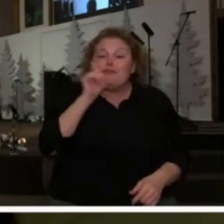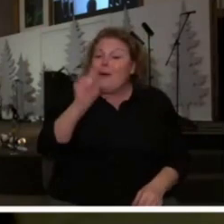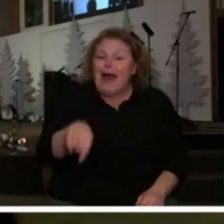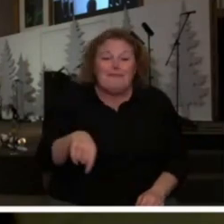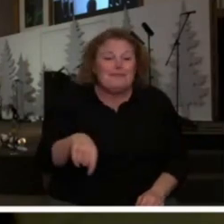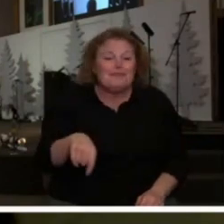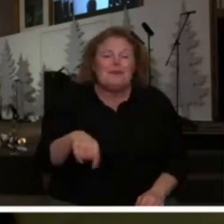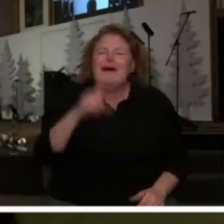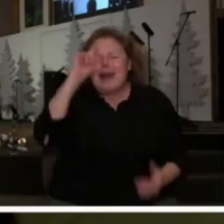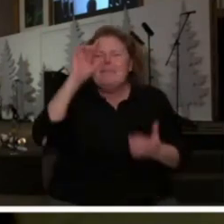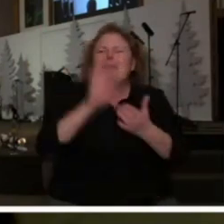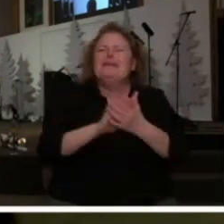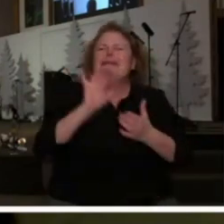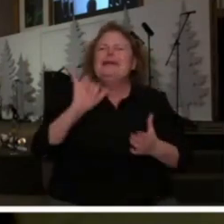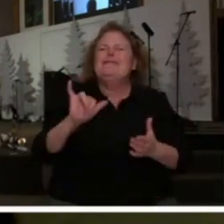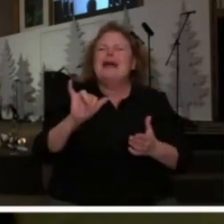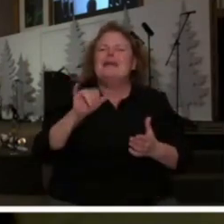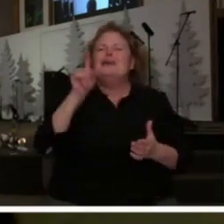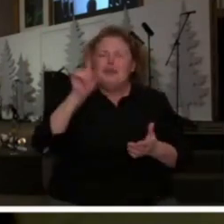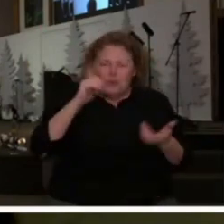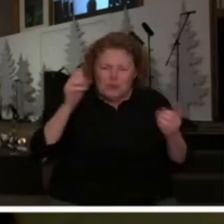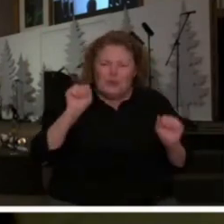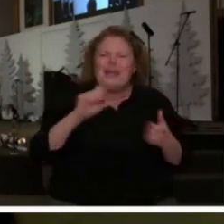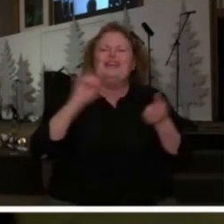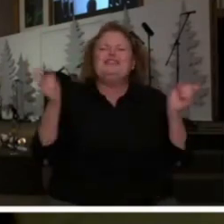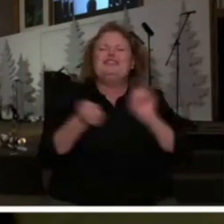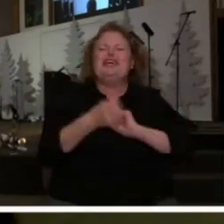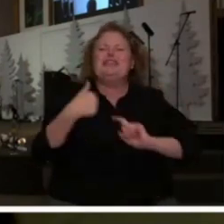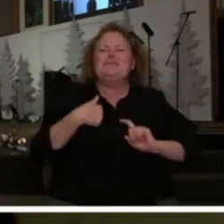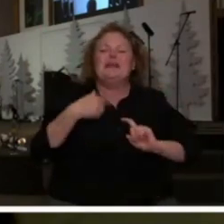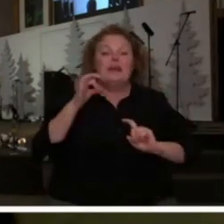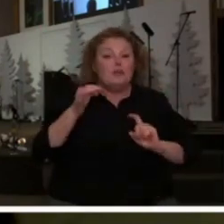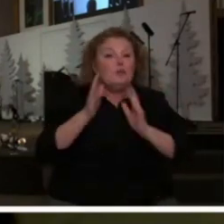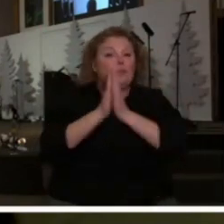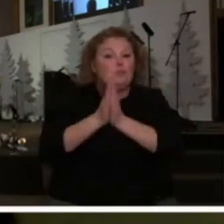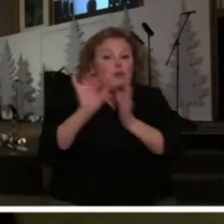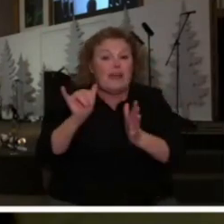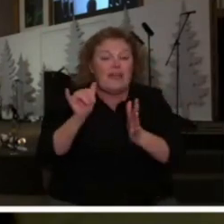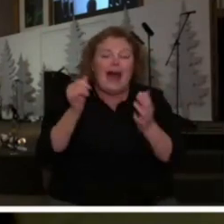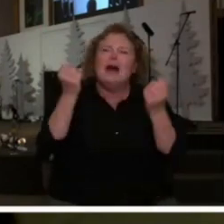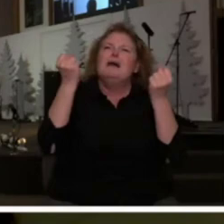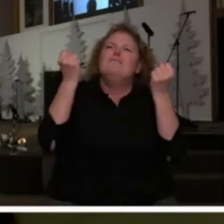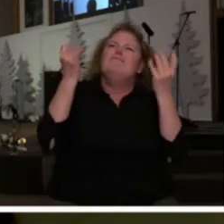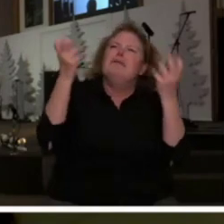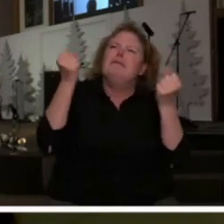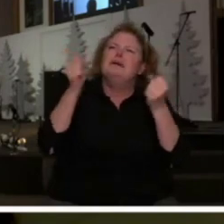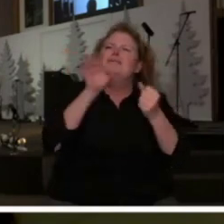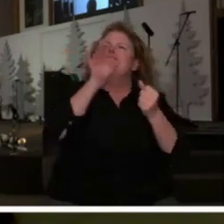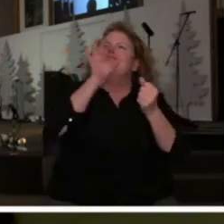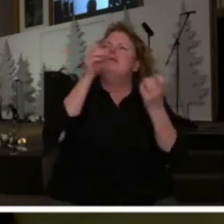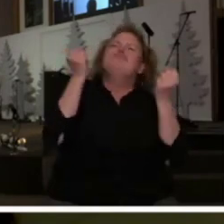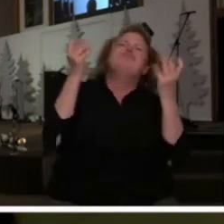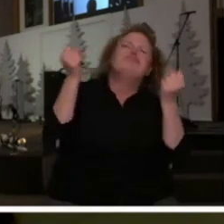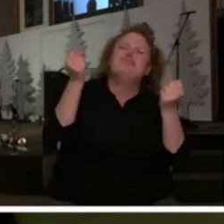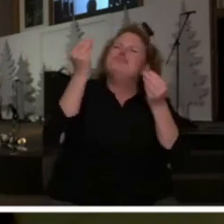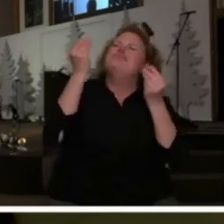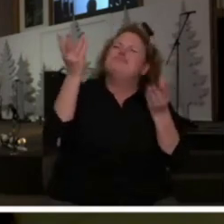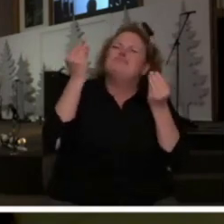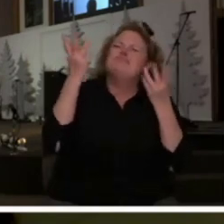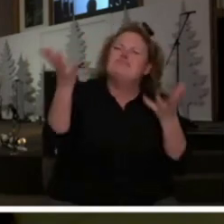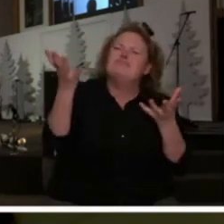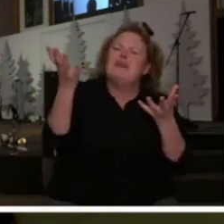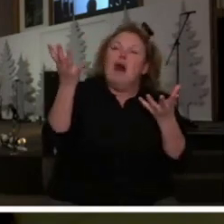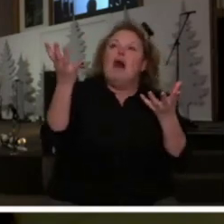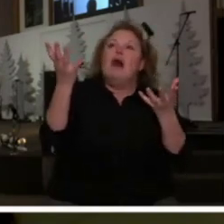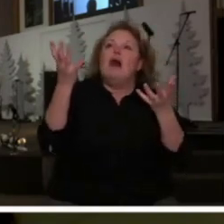done I believe that you've changed me and you begin to pray that with your mouth the consequences of sin are broken you receive